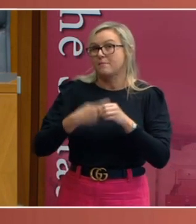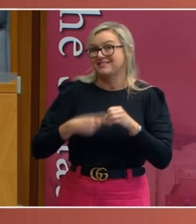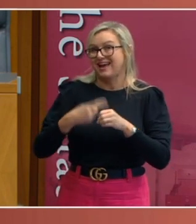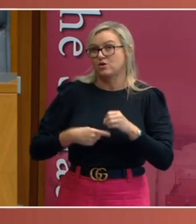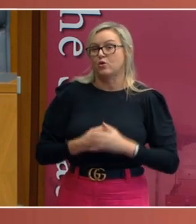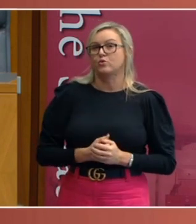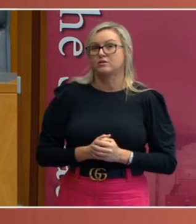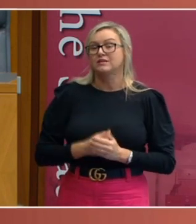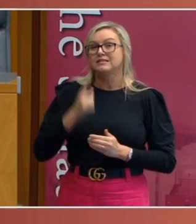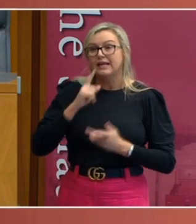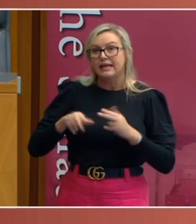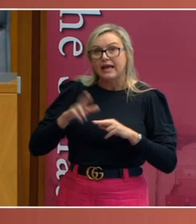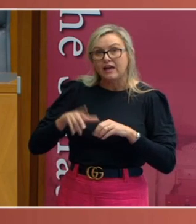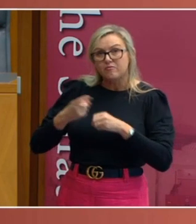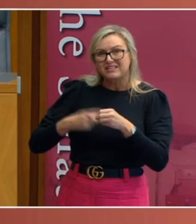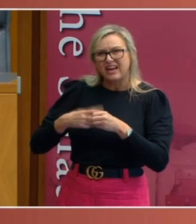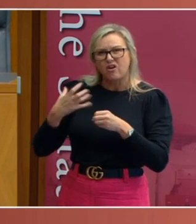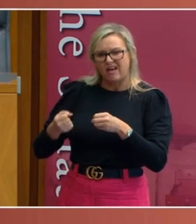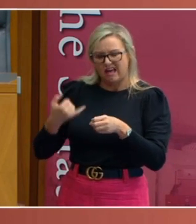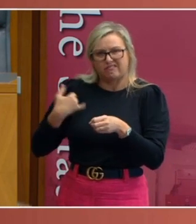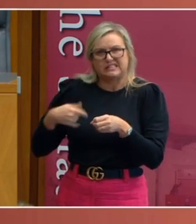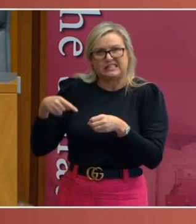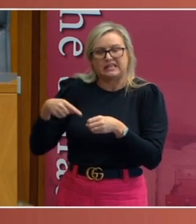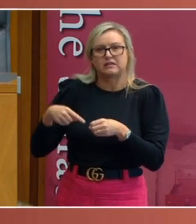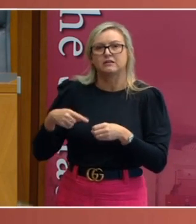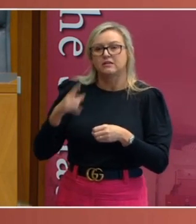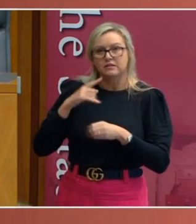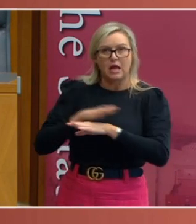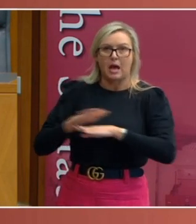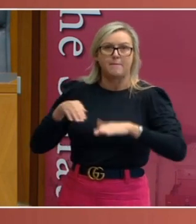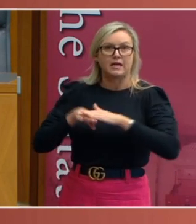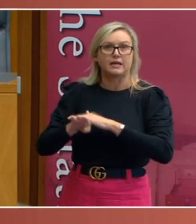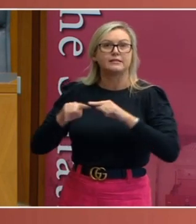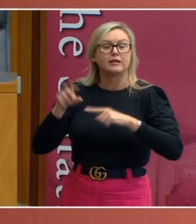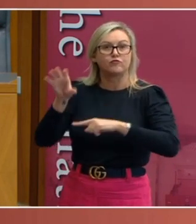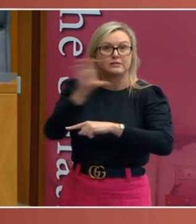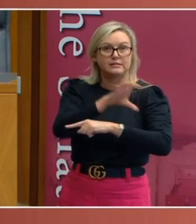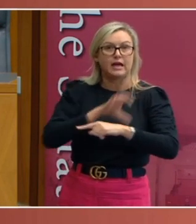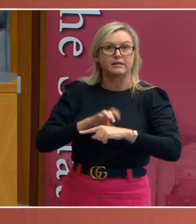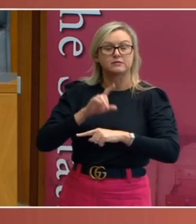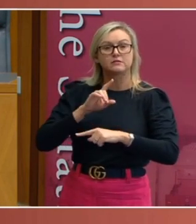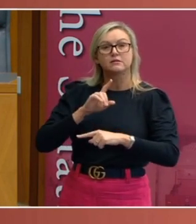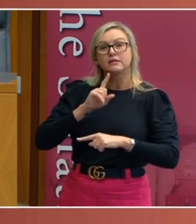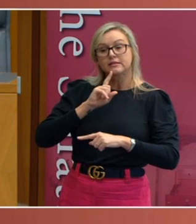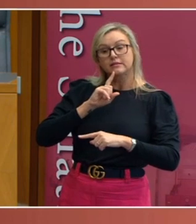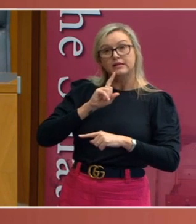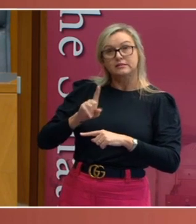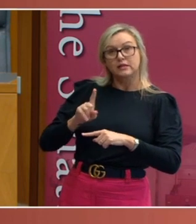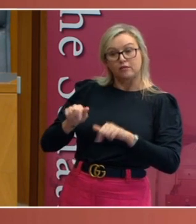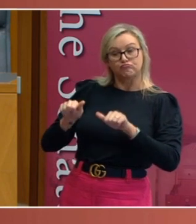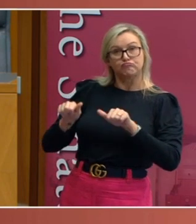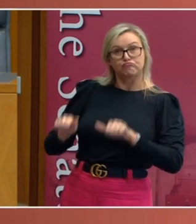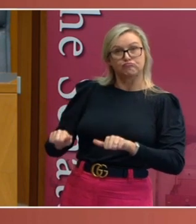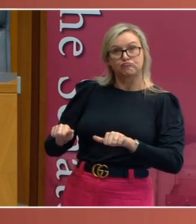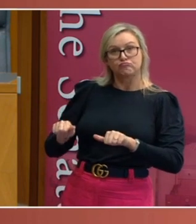that banned diseased potatoes from entering the state was held valid, but, sorry, was to be valid, but